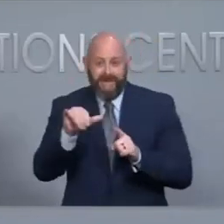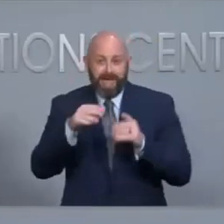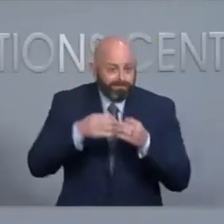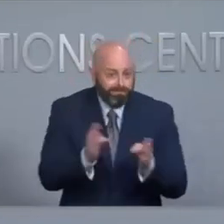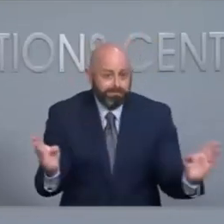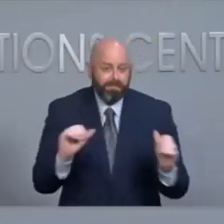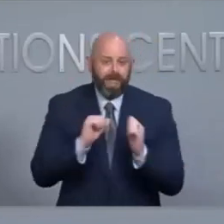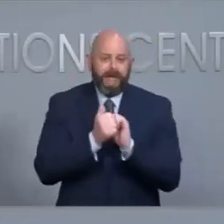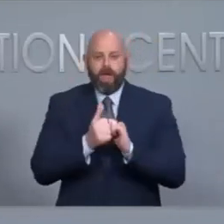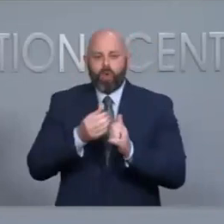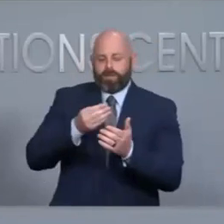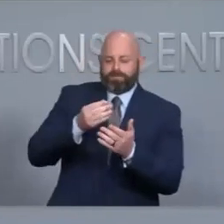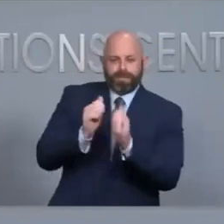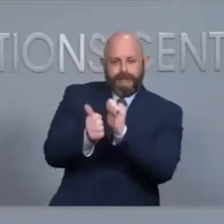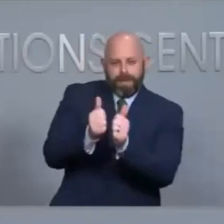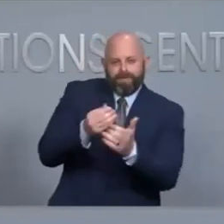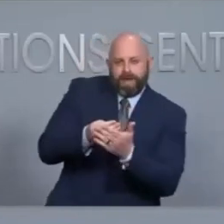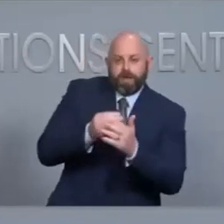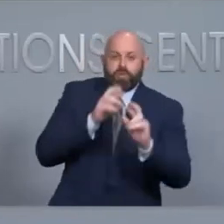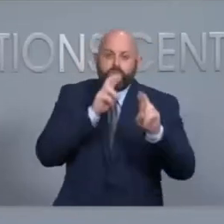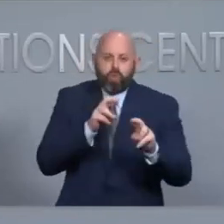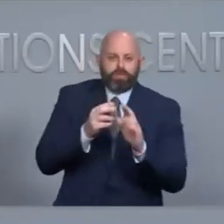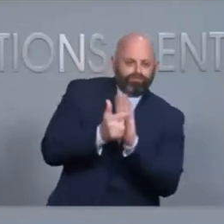finance reporting process works